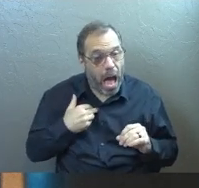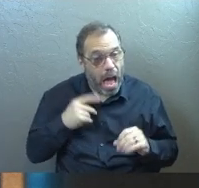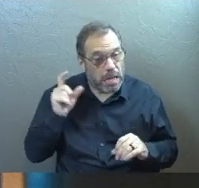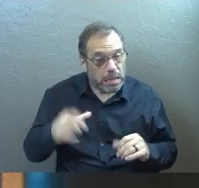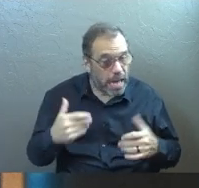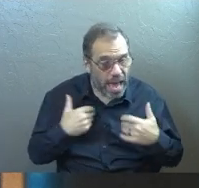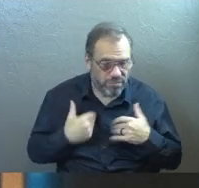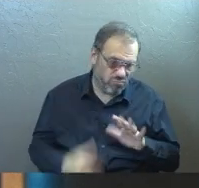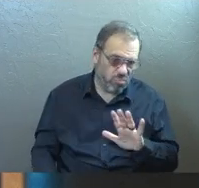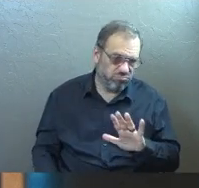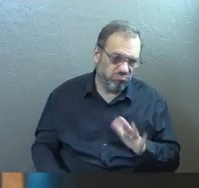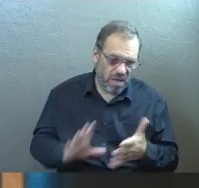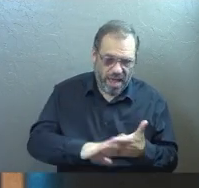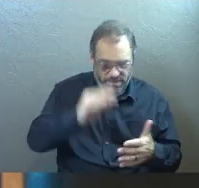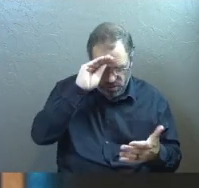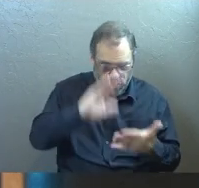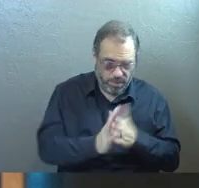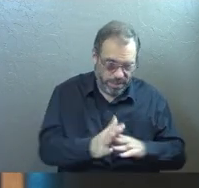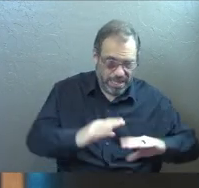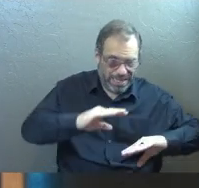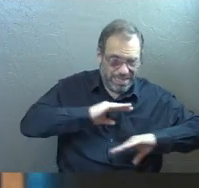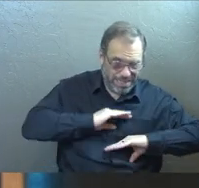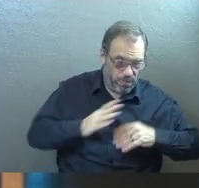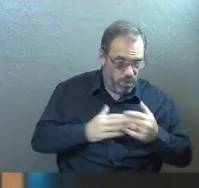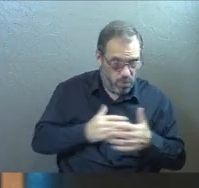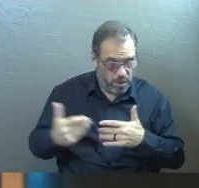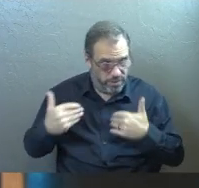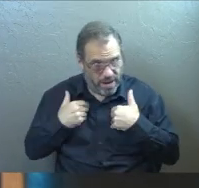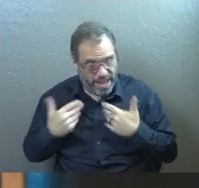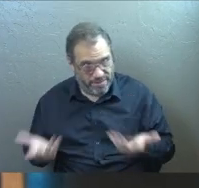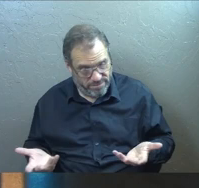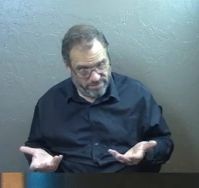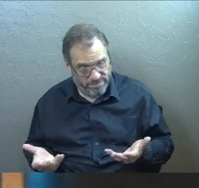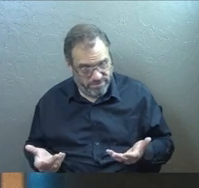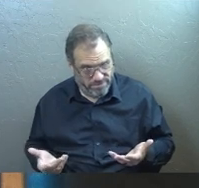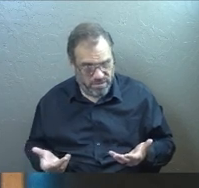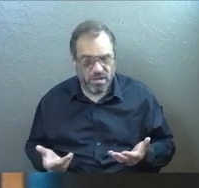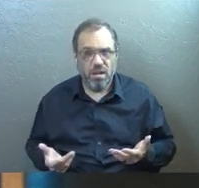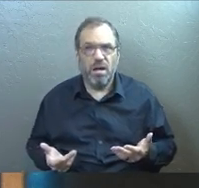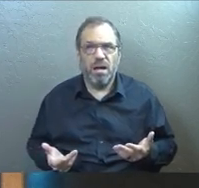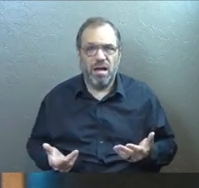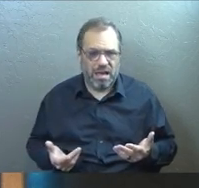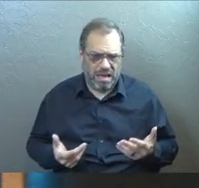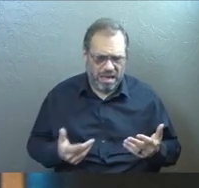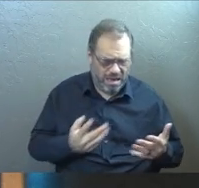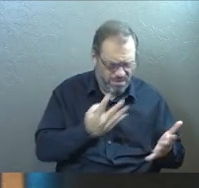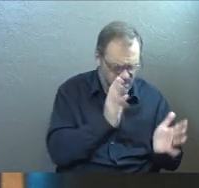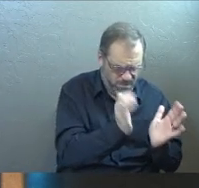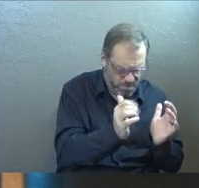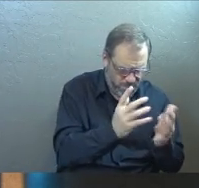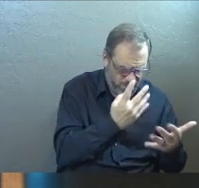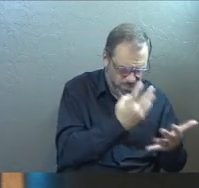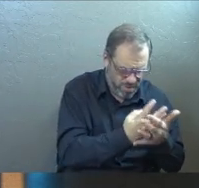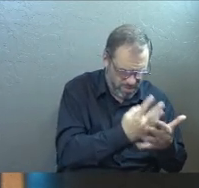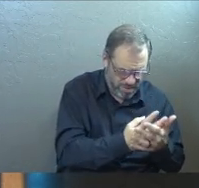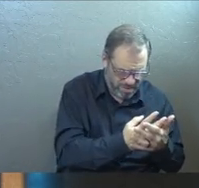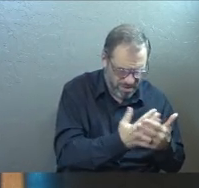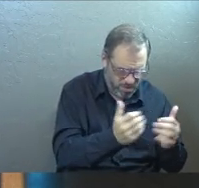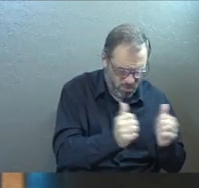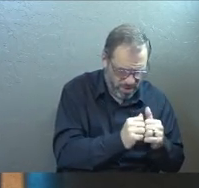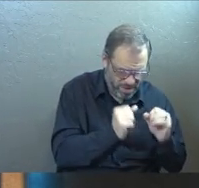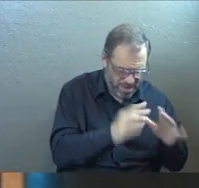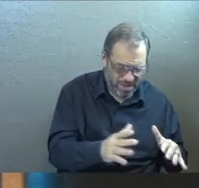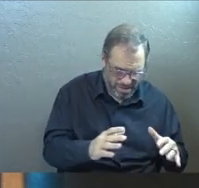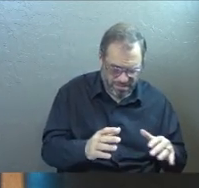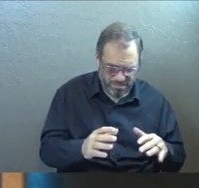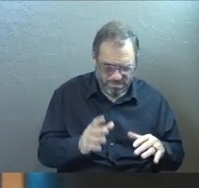ever in need for I've learned how to be content with whatever I have. How in the world can you be in prison, Paul, with nothing and say you